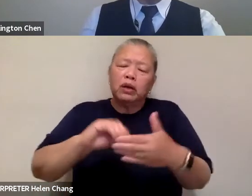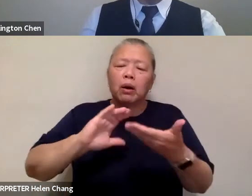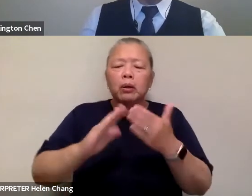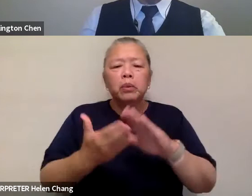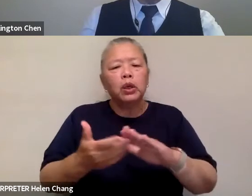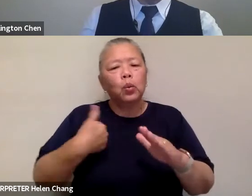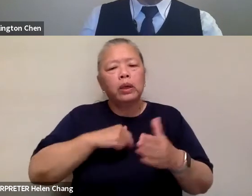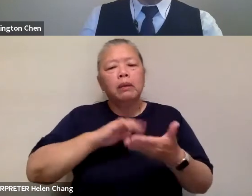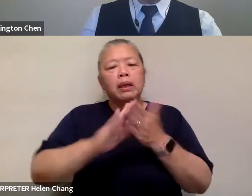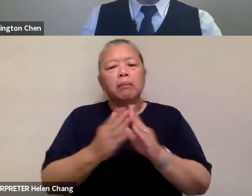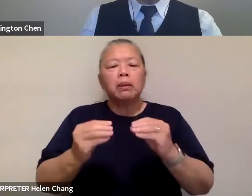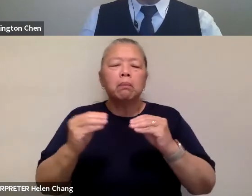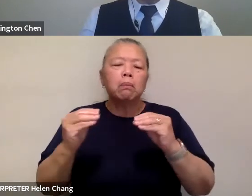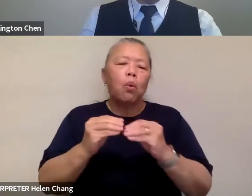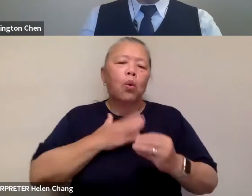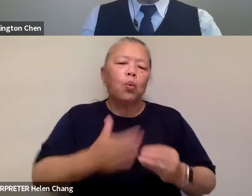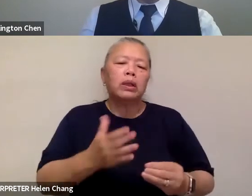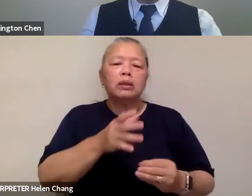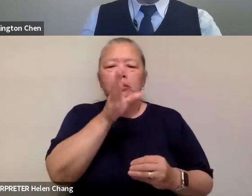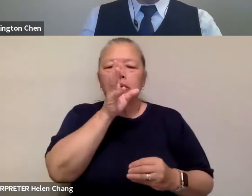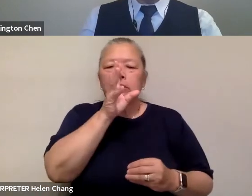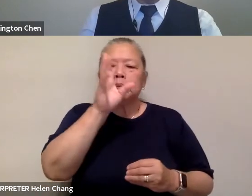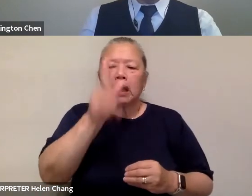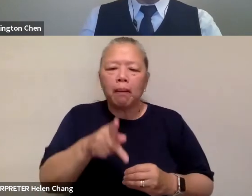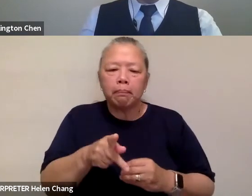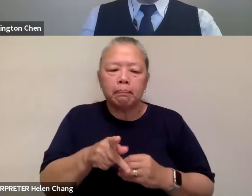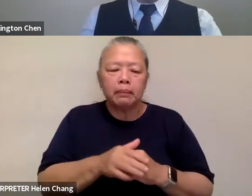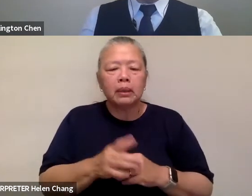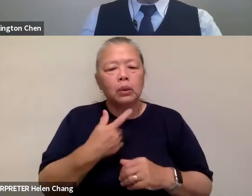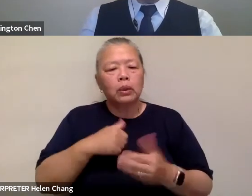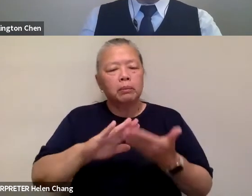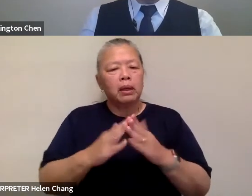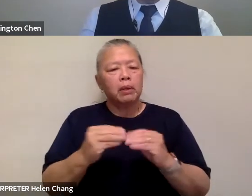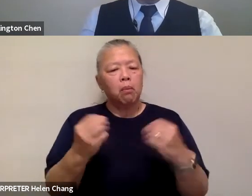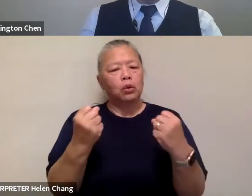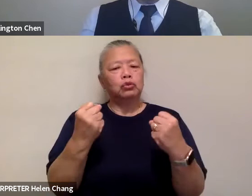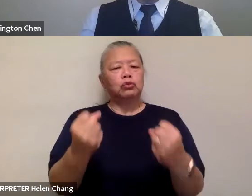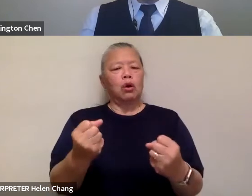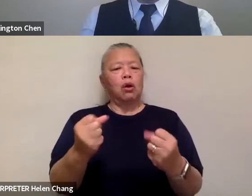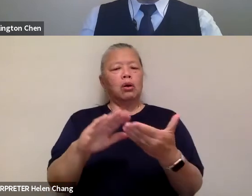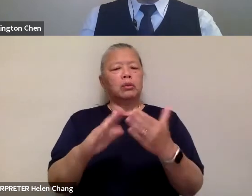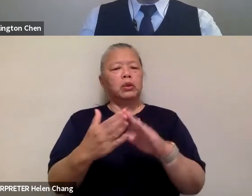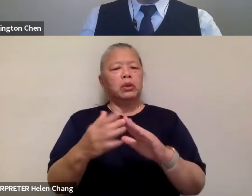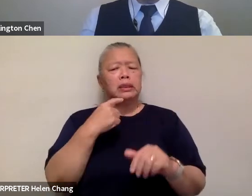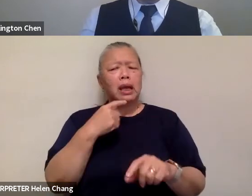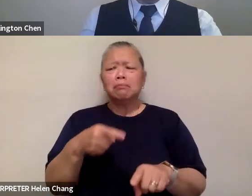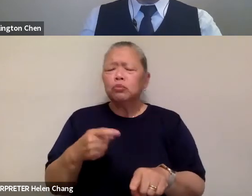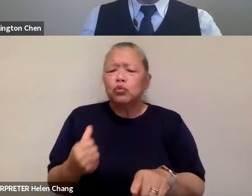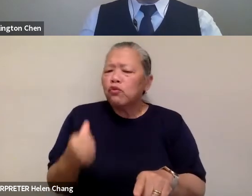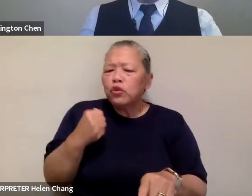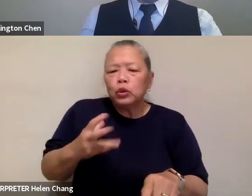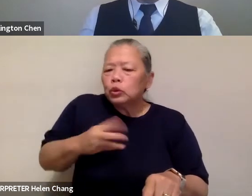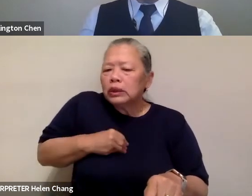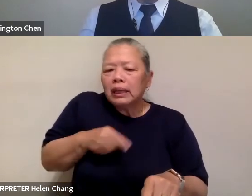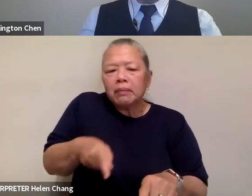and we're being, I think, stronger as a community and saying that we're not going to put up with this anymore. We're not going to let